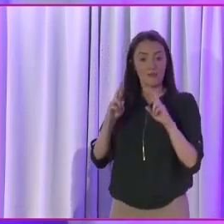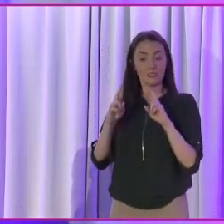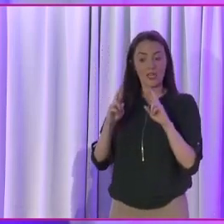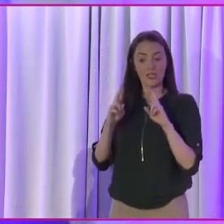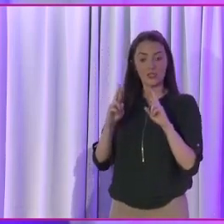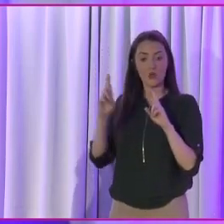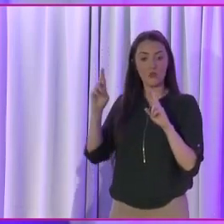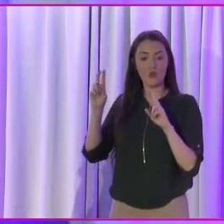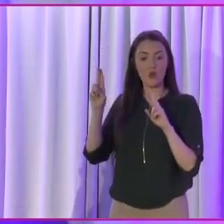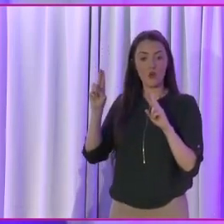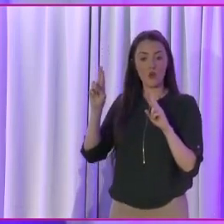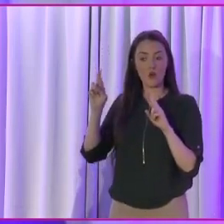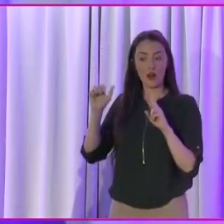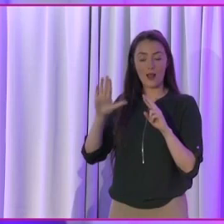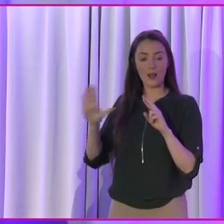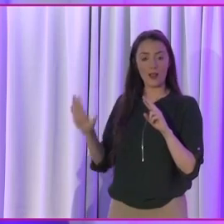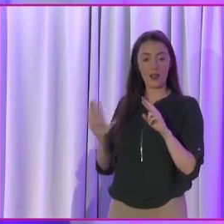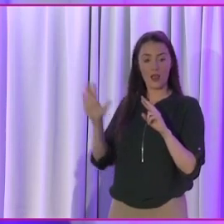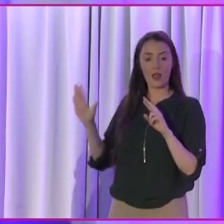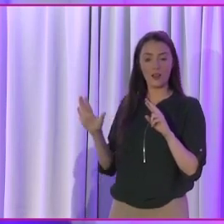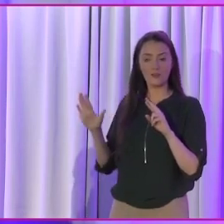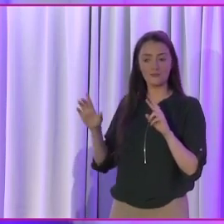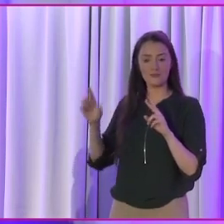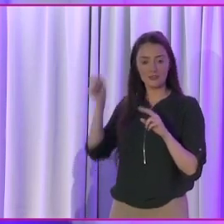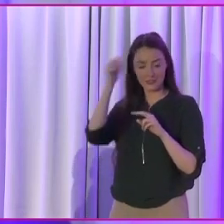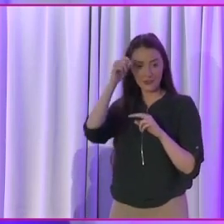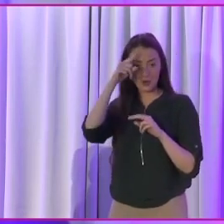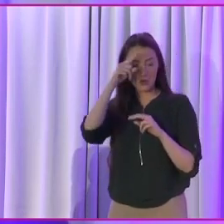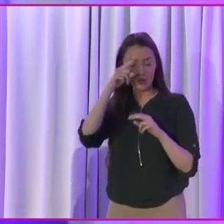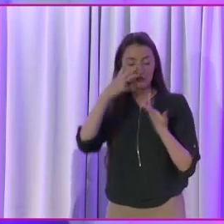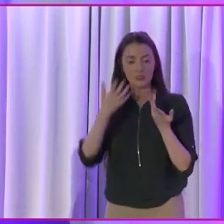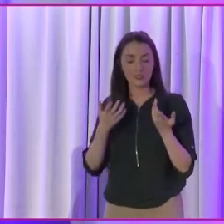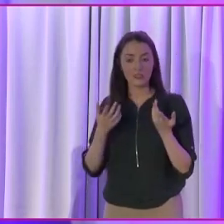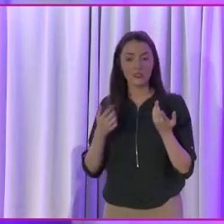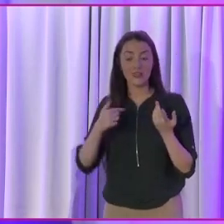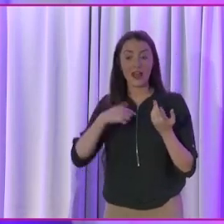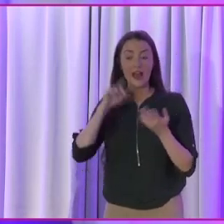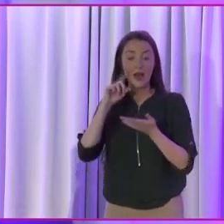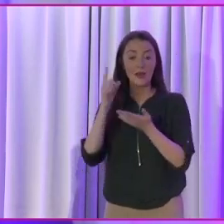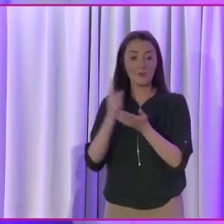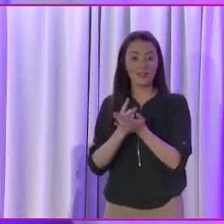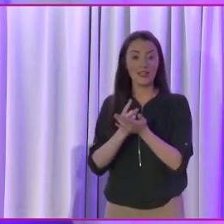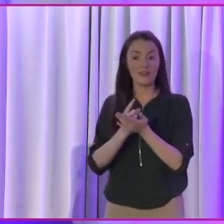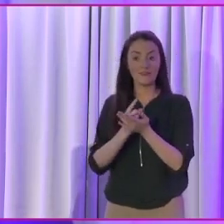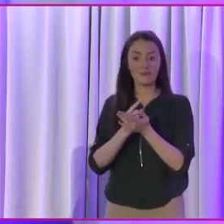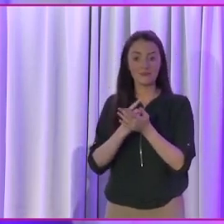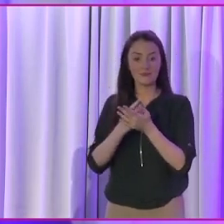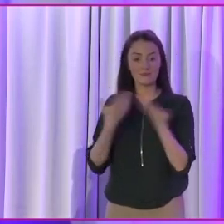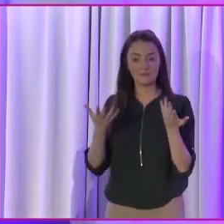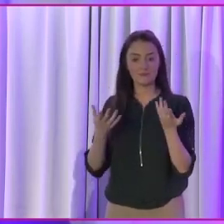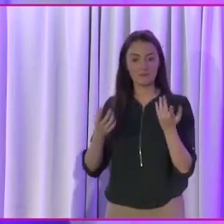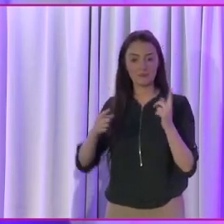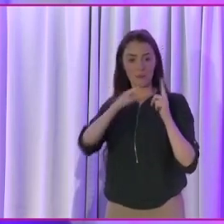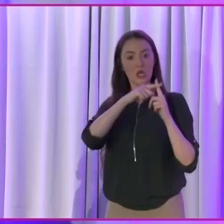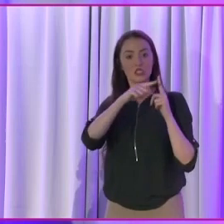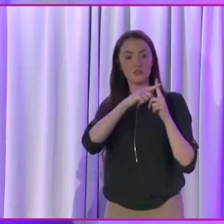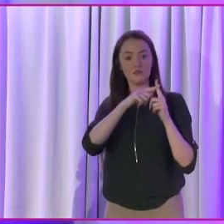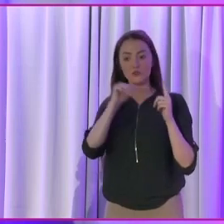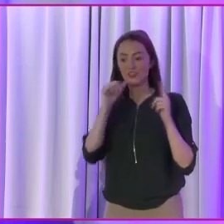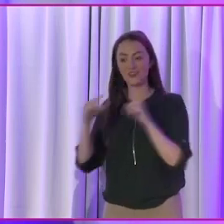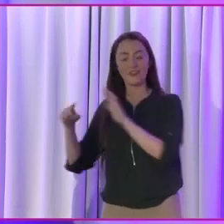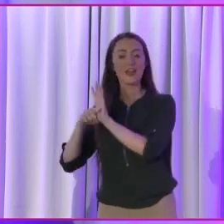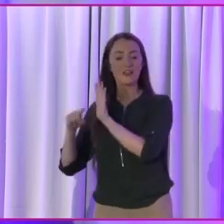constituency. It creates enormous difficulties. But I do also believe in the glass half full, not the glass half empty.